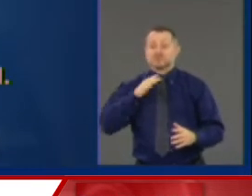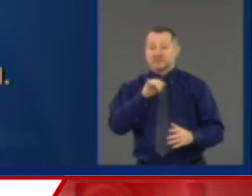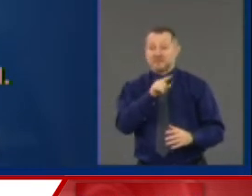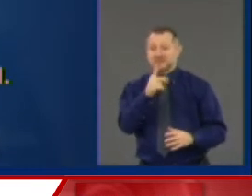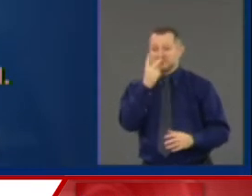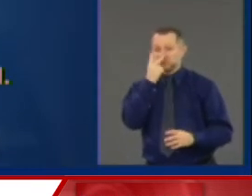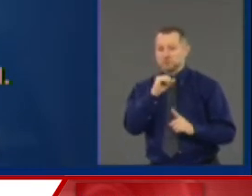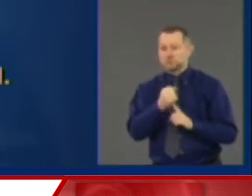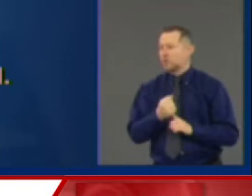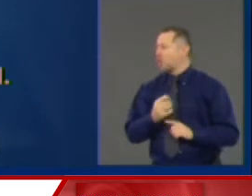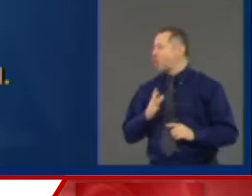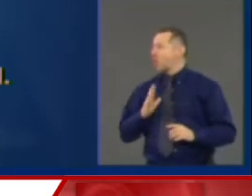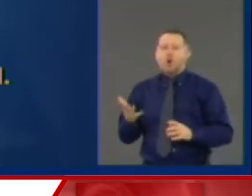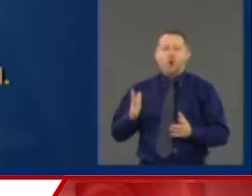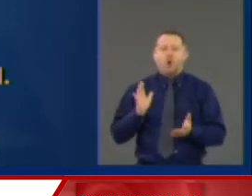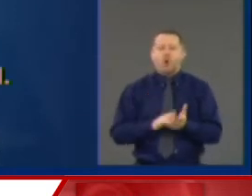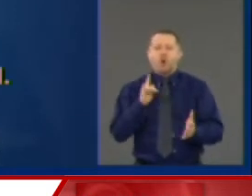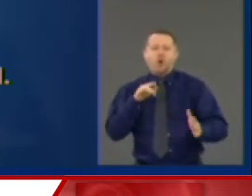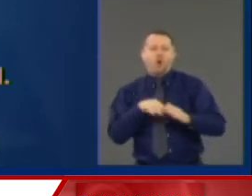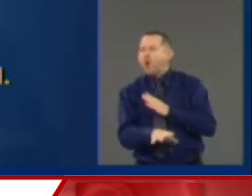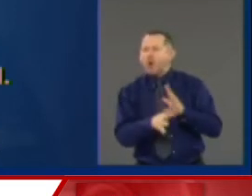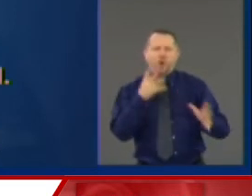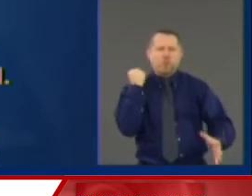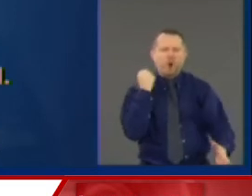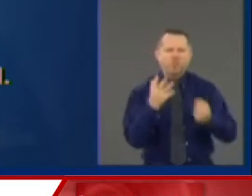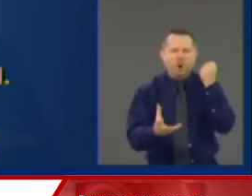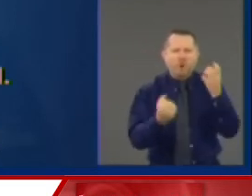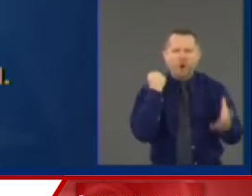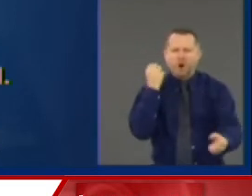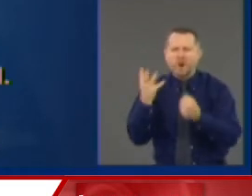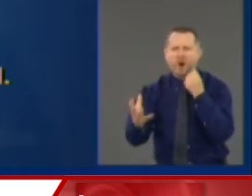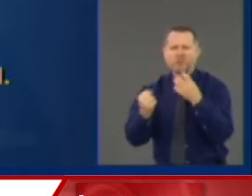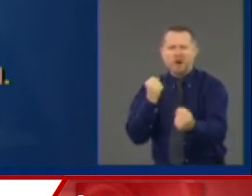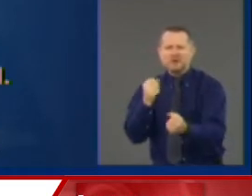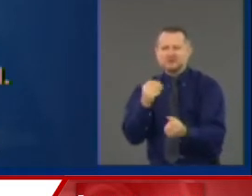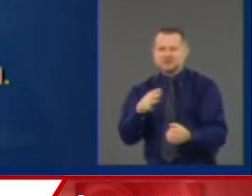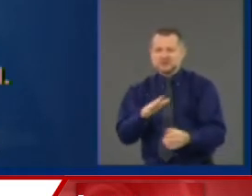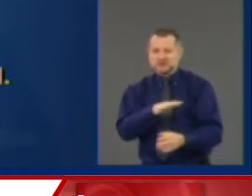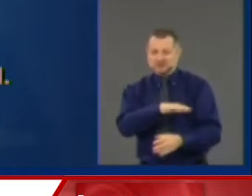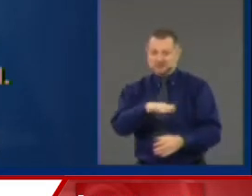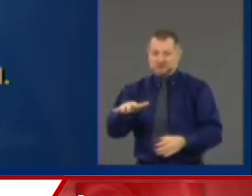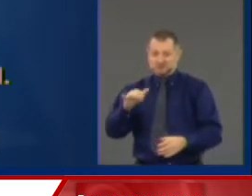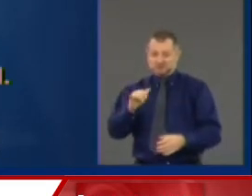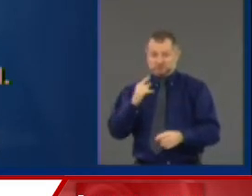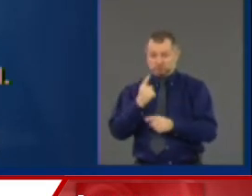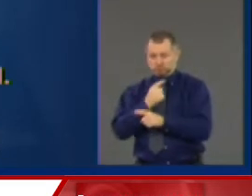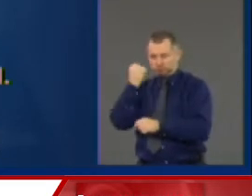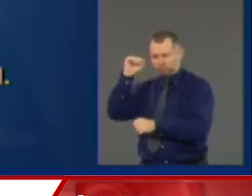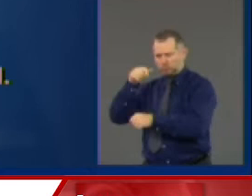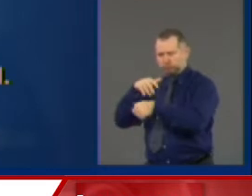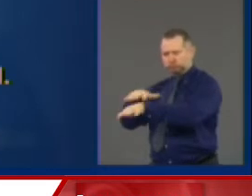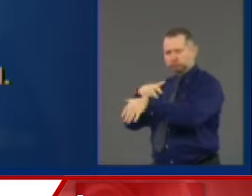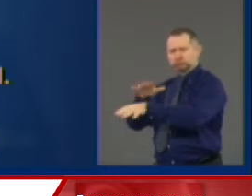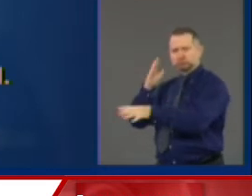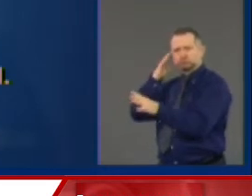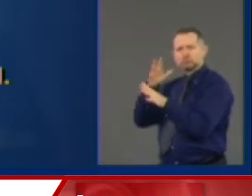So, can you have a legitimate protest movement hijacked? Yes, you can.